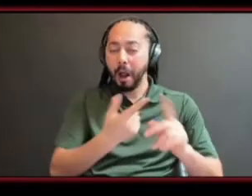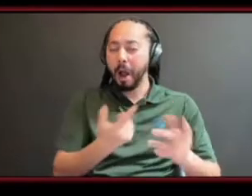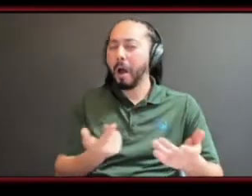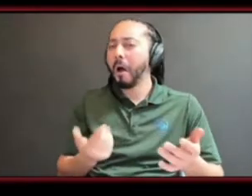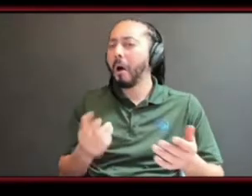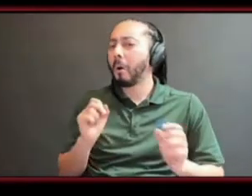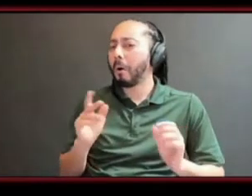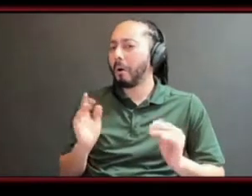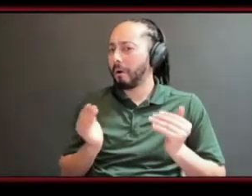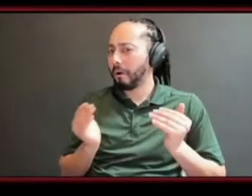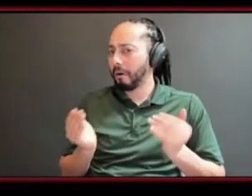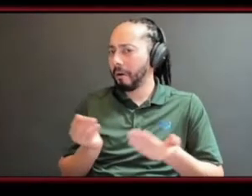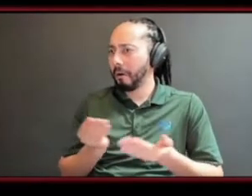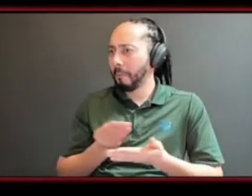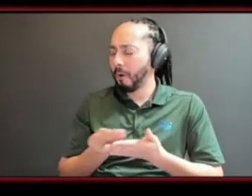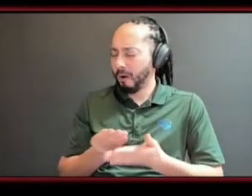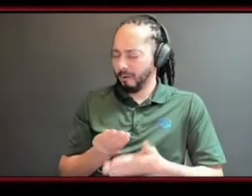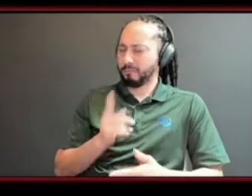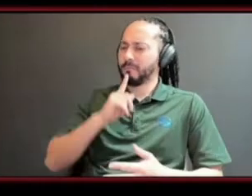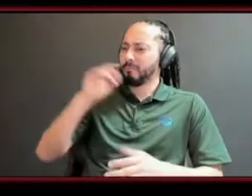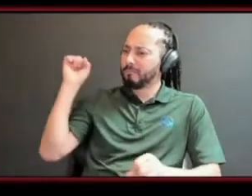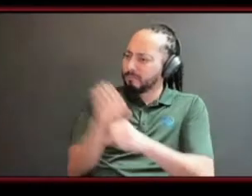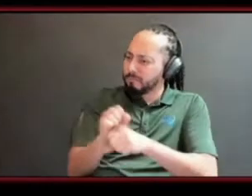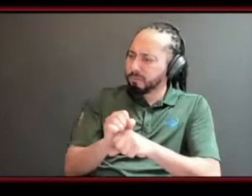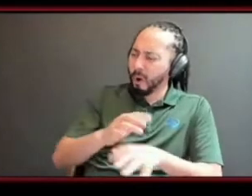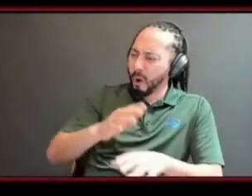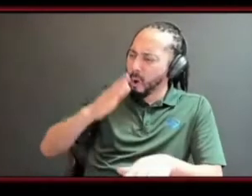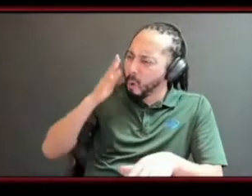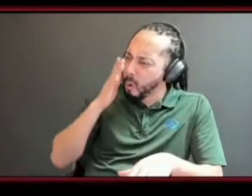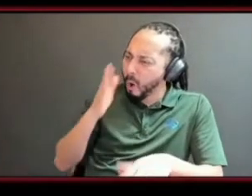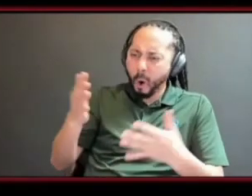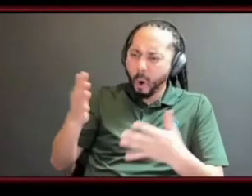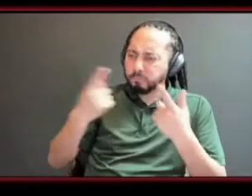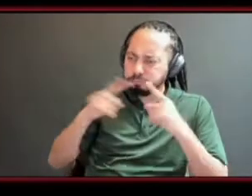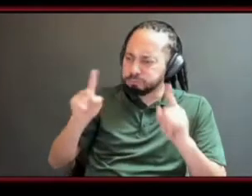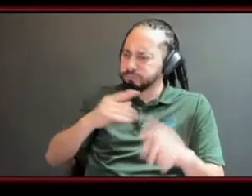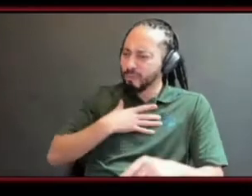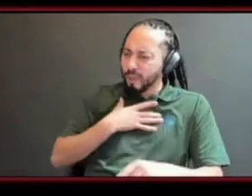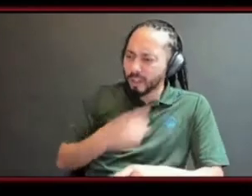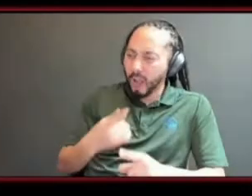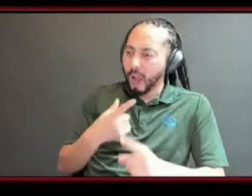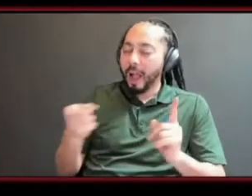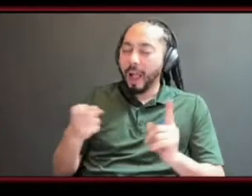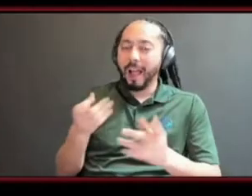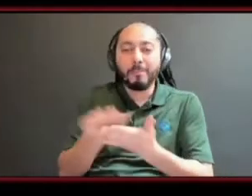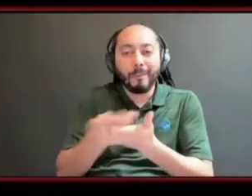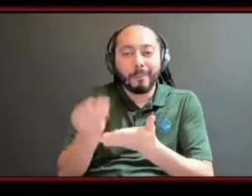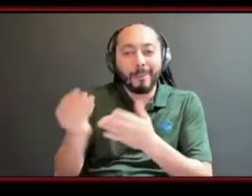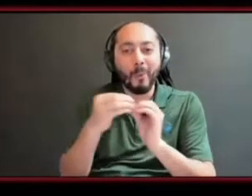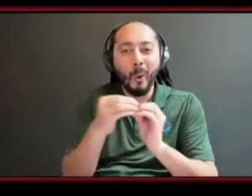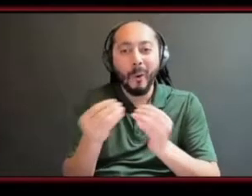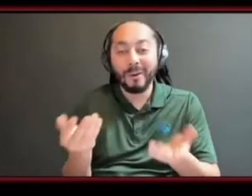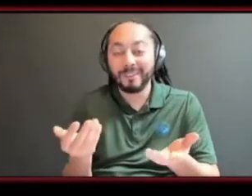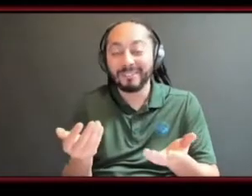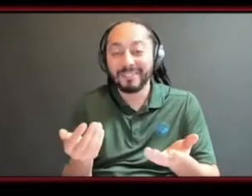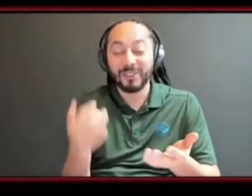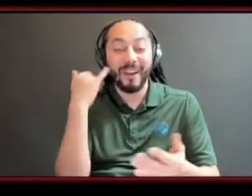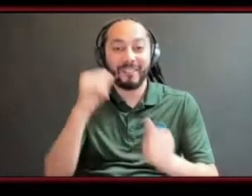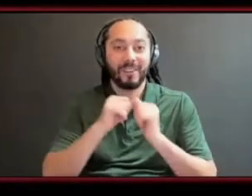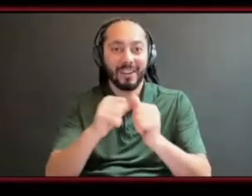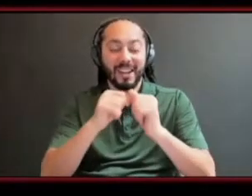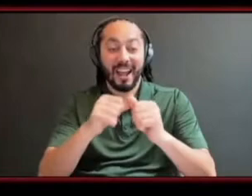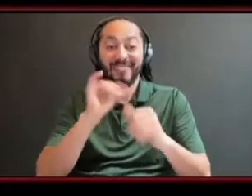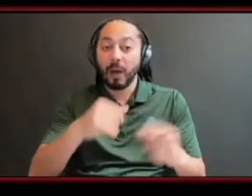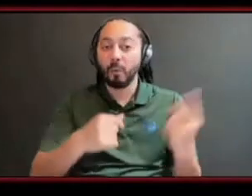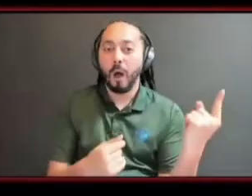like you said it did everything you said it was gonna do and now i'm back for more and like you continue to do that and then it it it ripples out